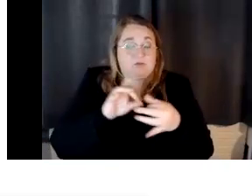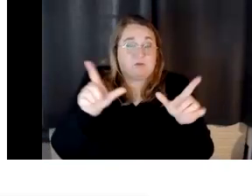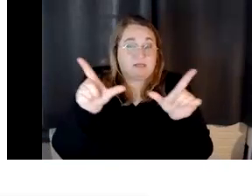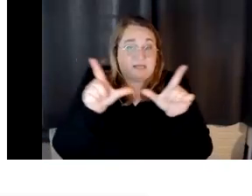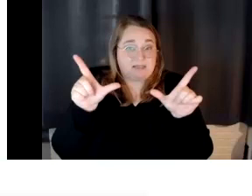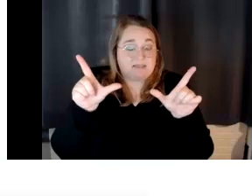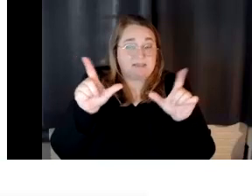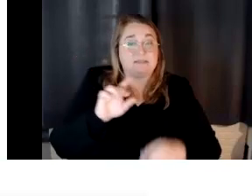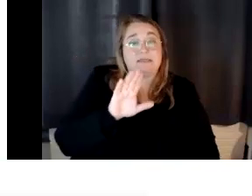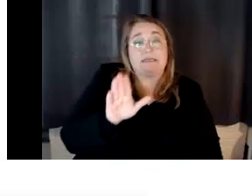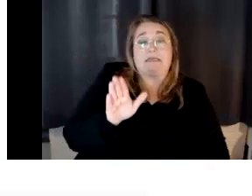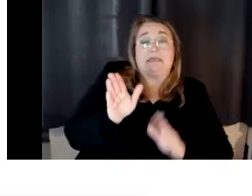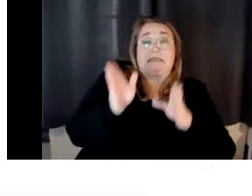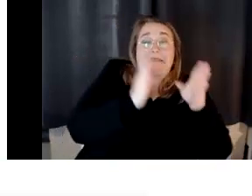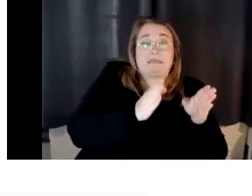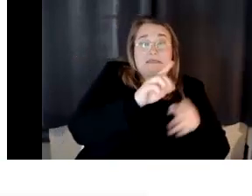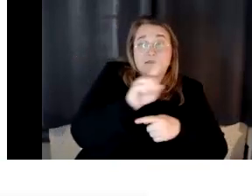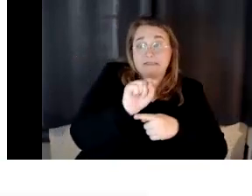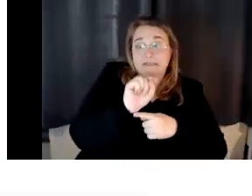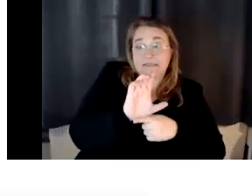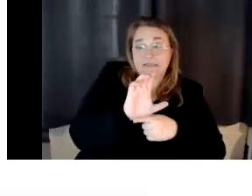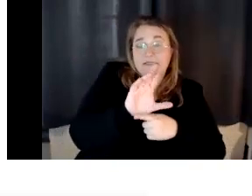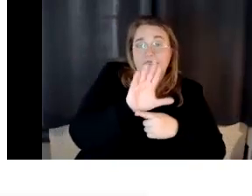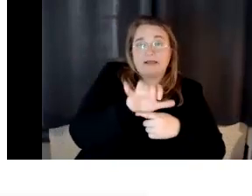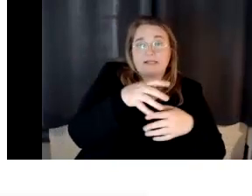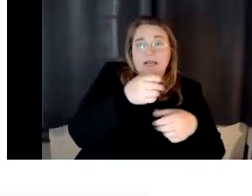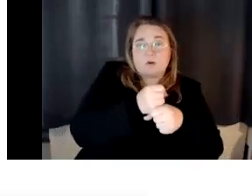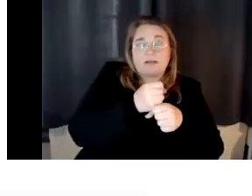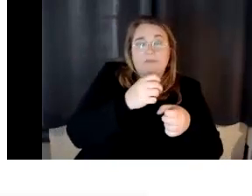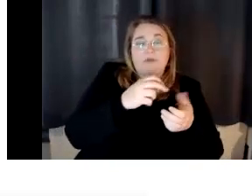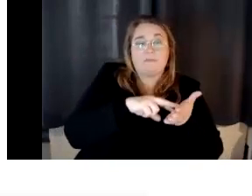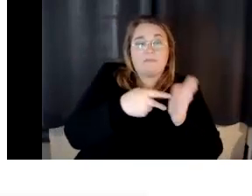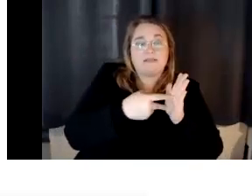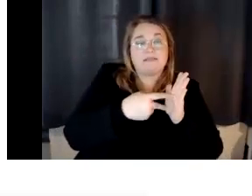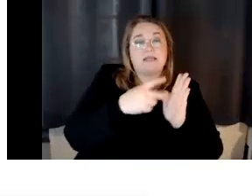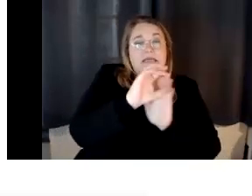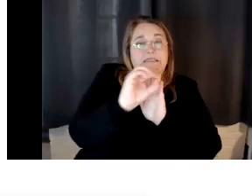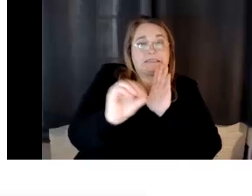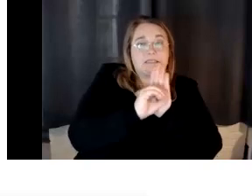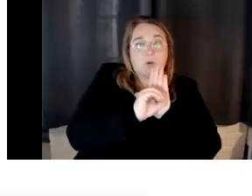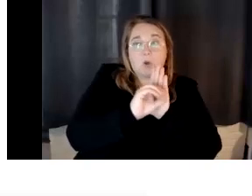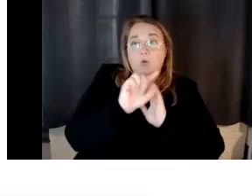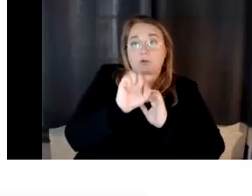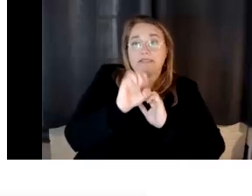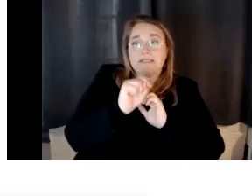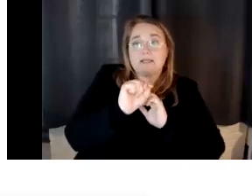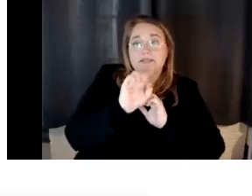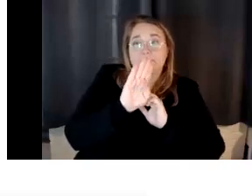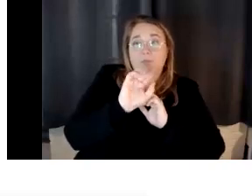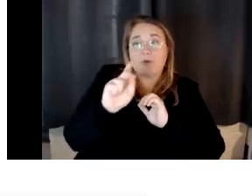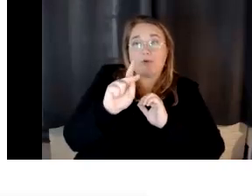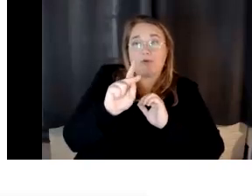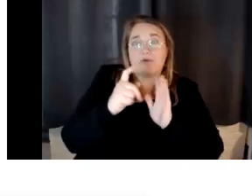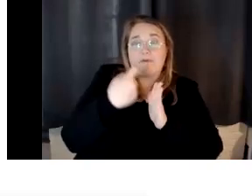CTC is an acronym that stands for zero textbook cost. So you may have